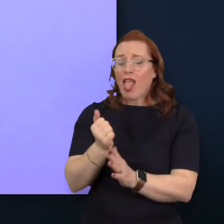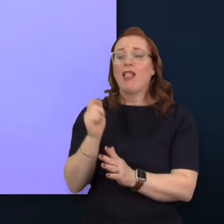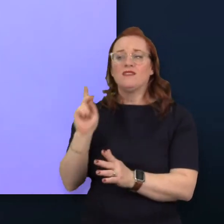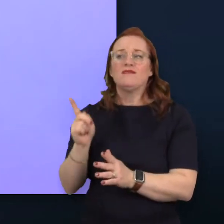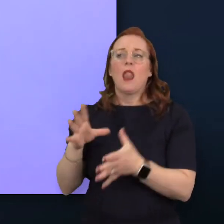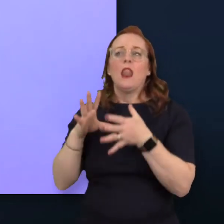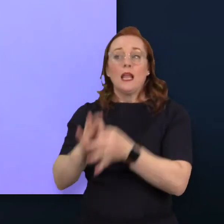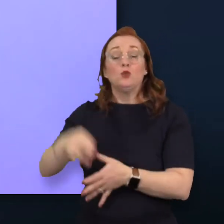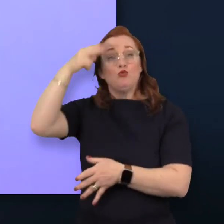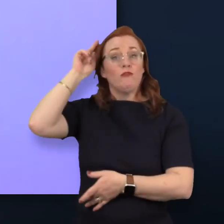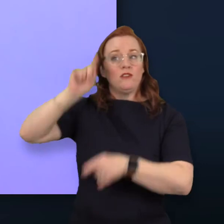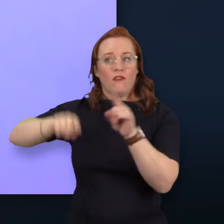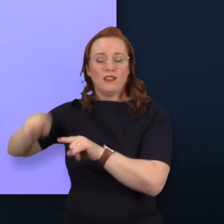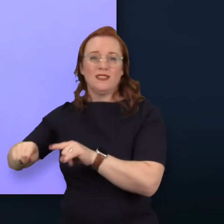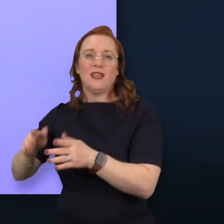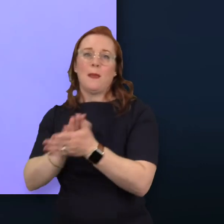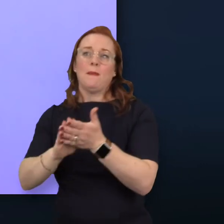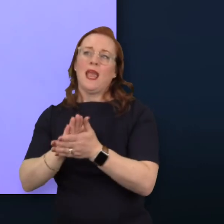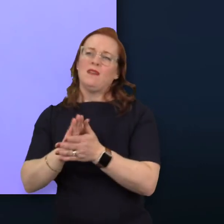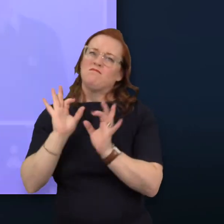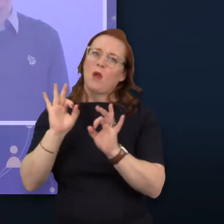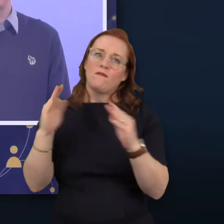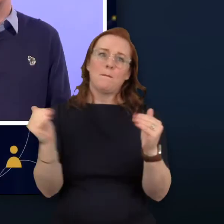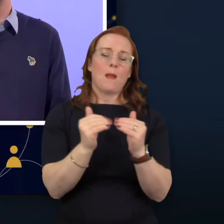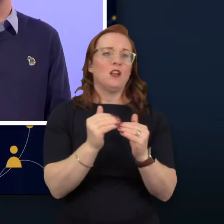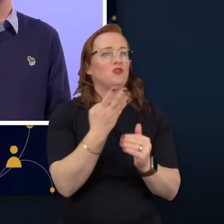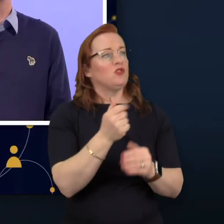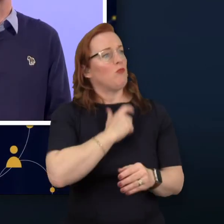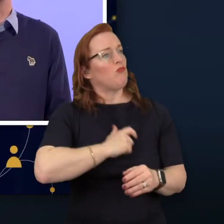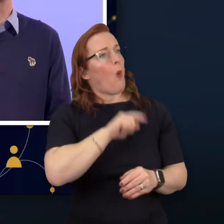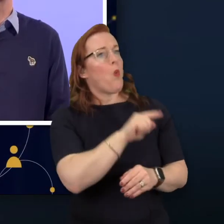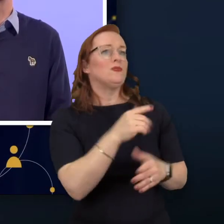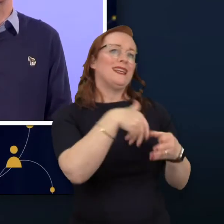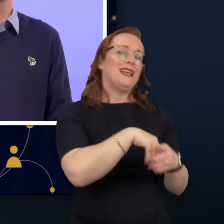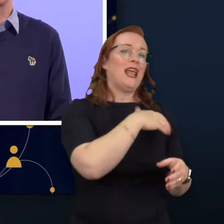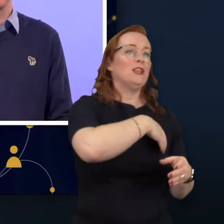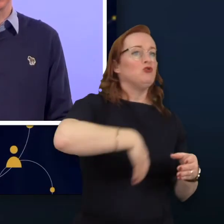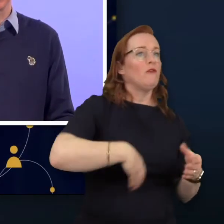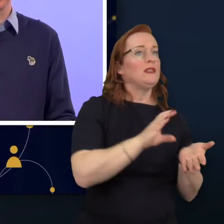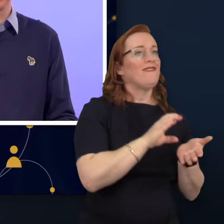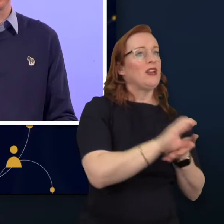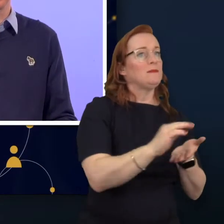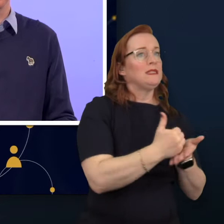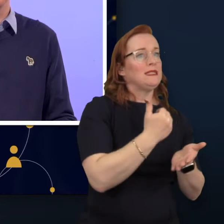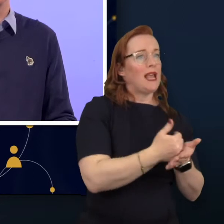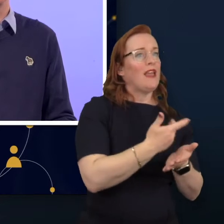have strengths that make them ideally suited to roles in insurance, investment and savings.